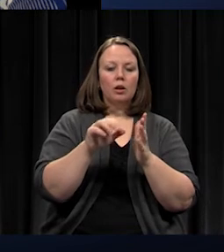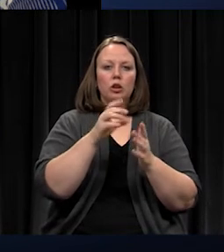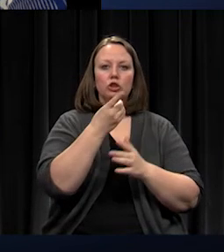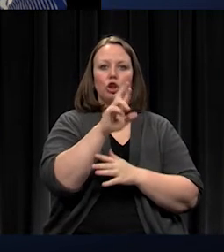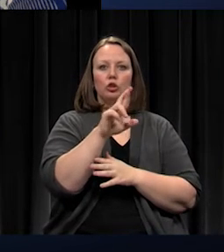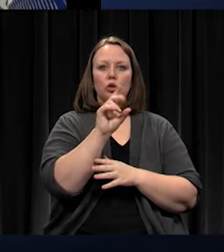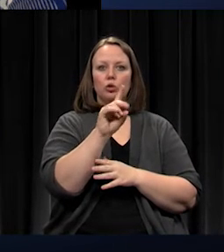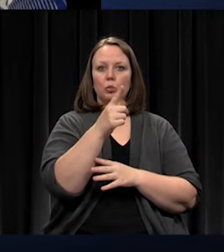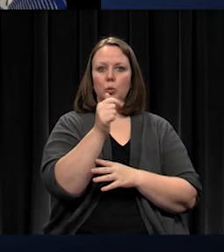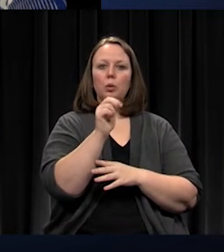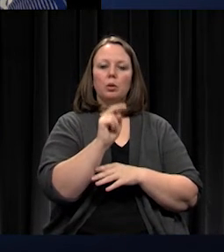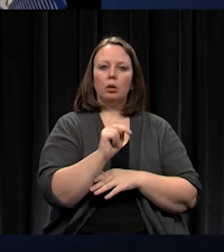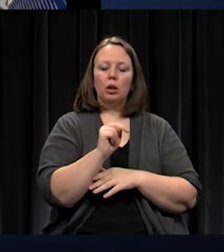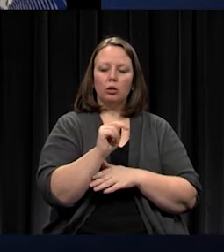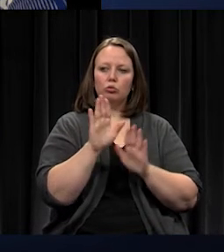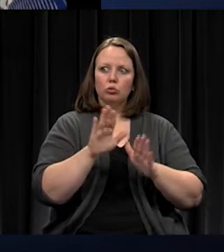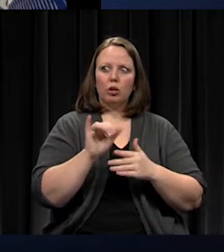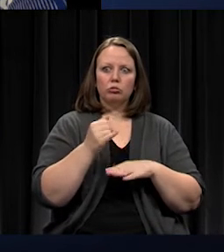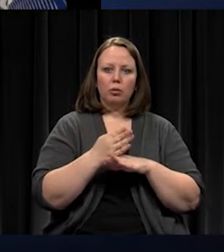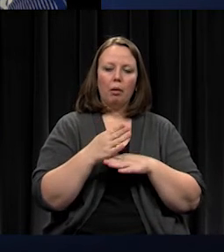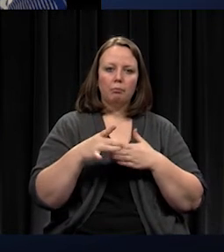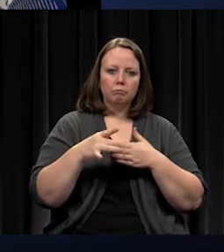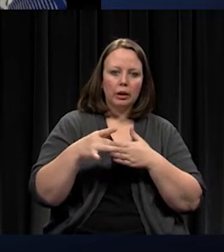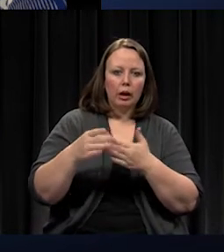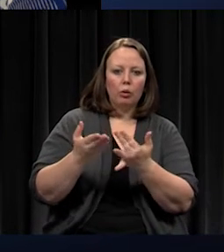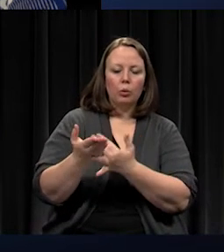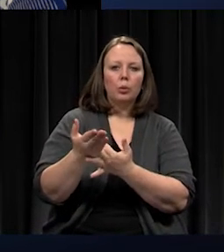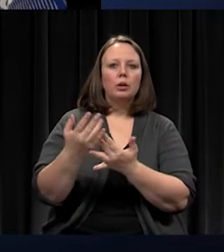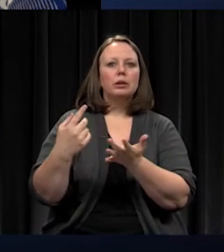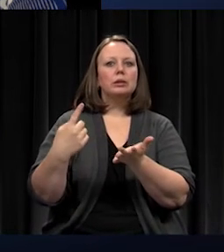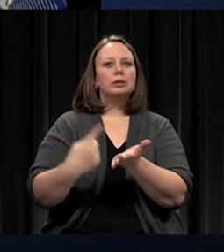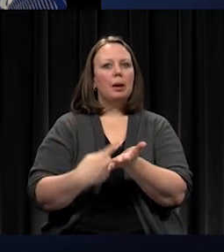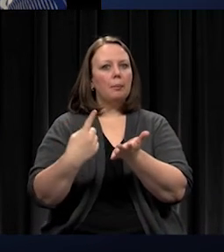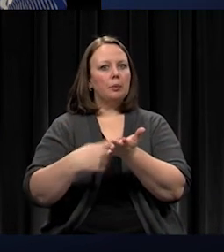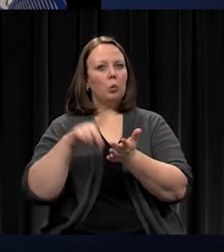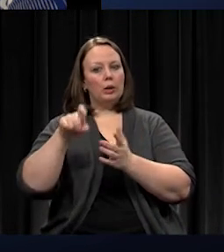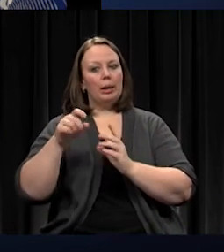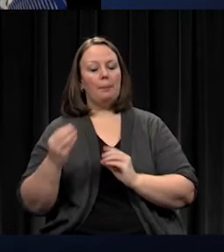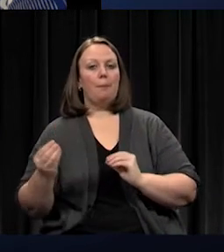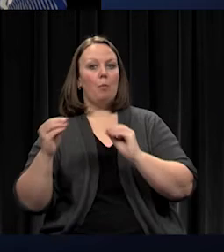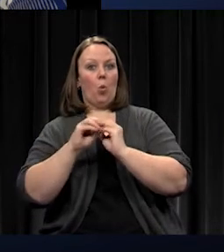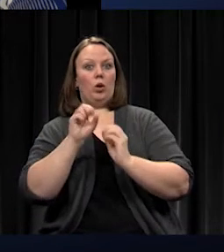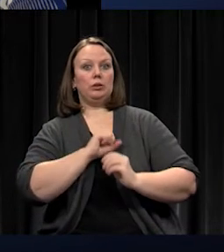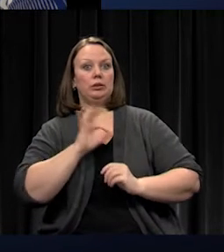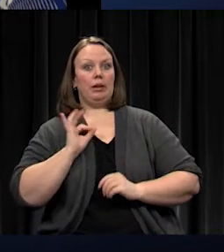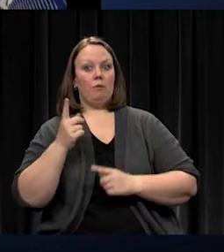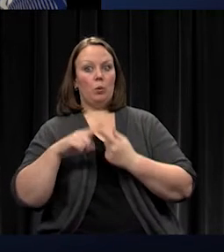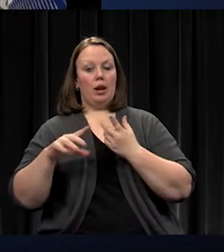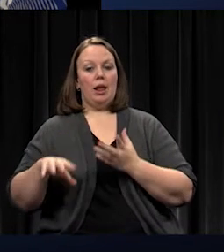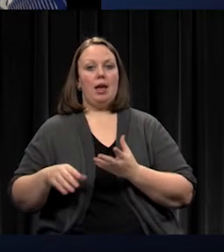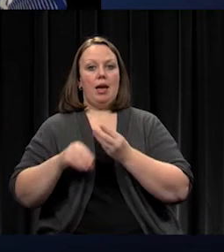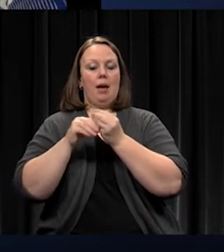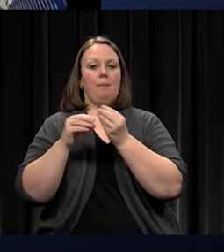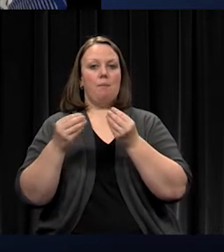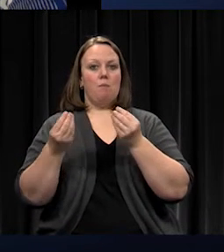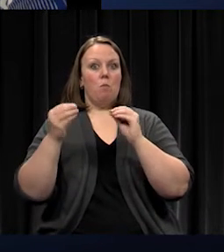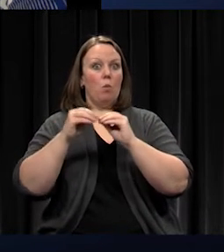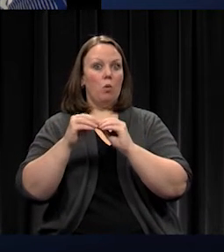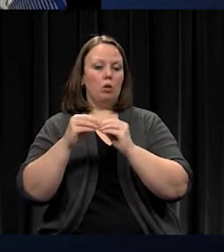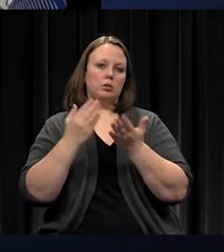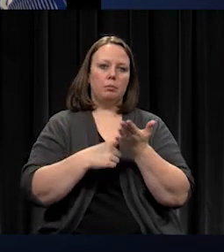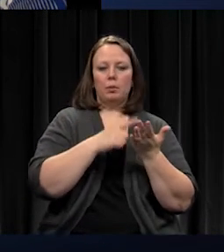sometimes you need additional staff when you add more to your platform, other times you don't. We walked them through the various pieces of